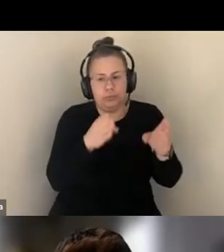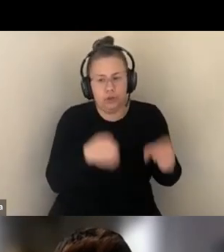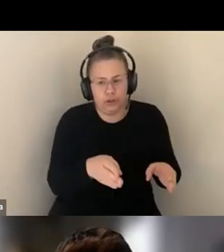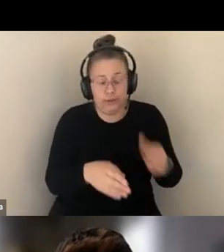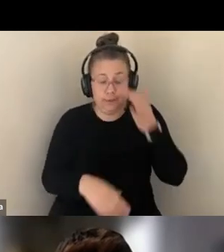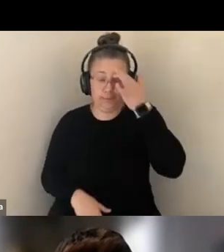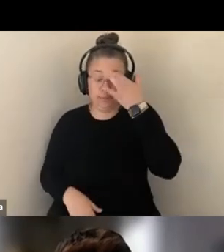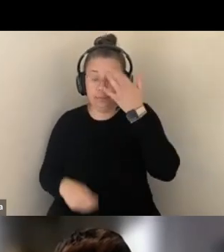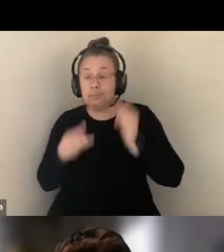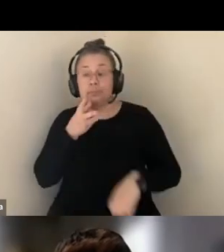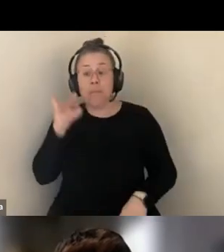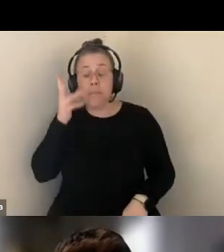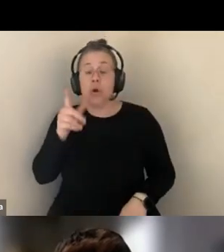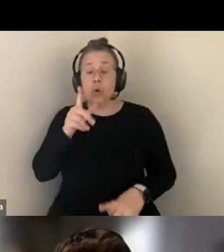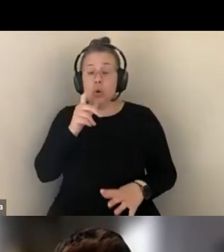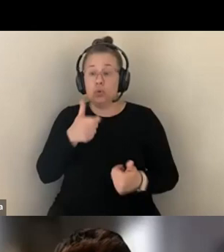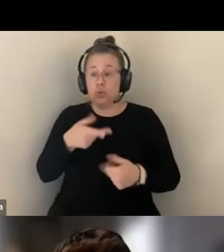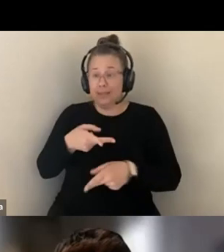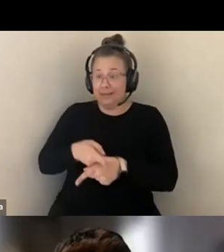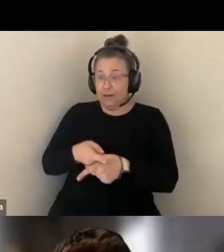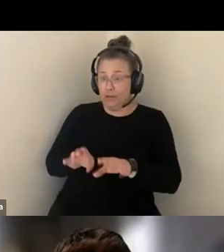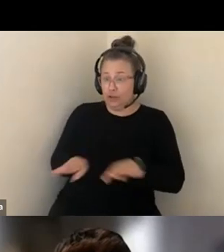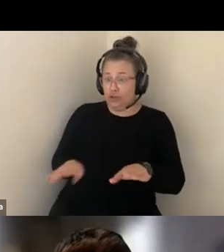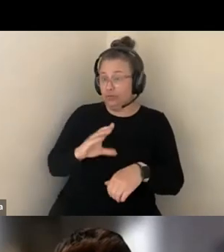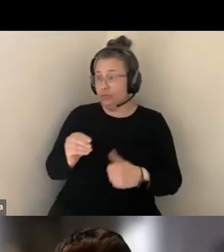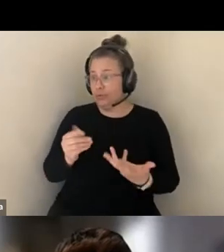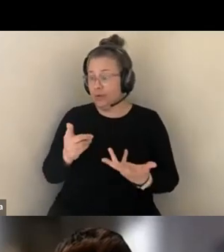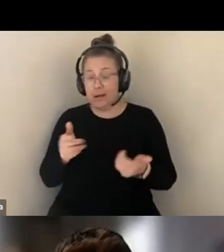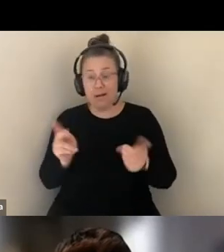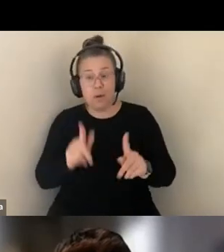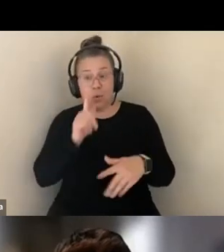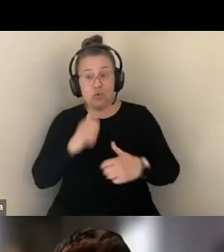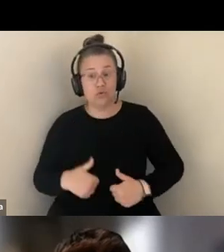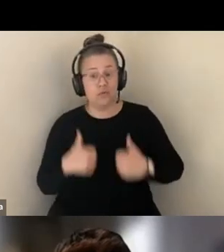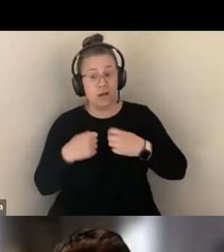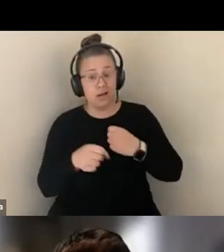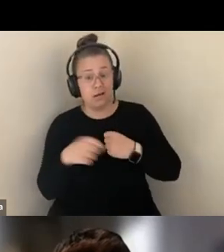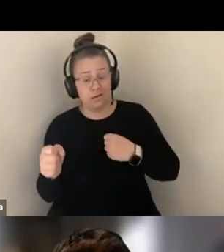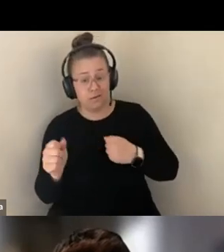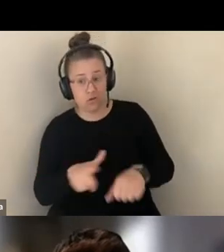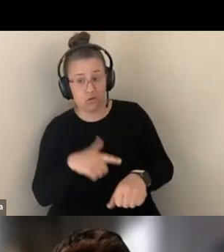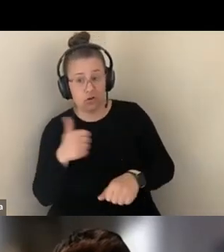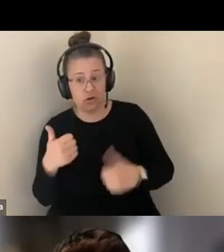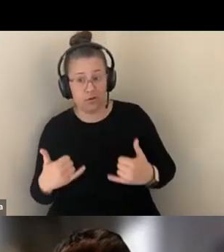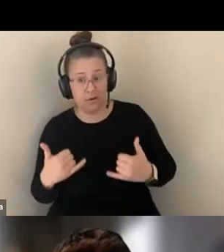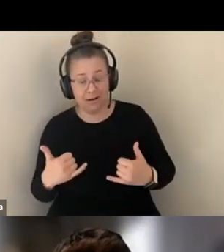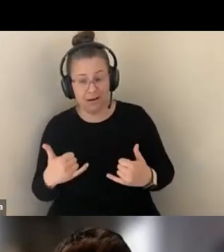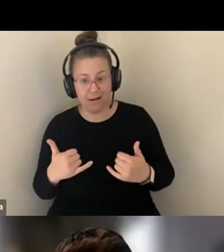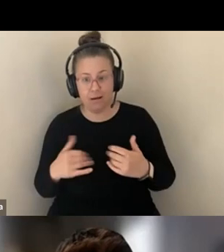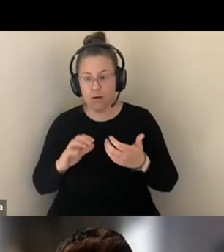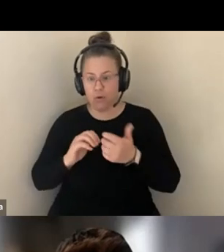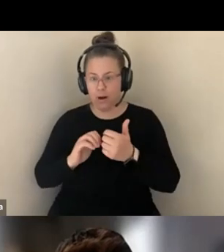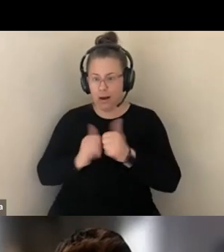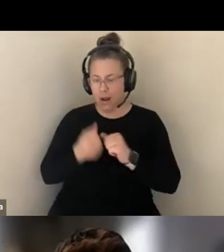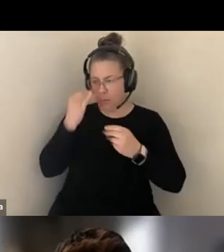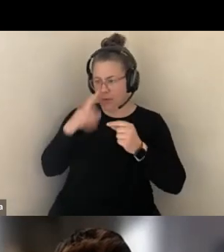CARE OF CHILDREN AND ALSO INDIVIDUALS WHO MAY BE SURVIVING LONGER AND HAVE A SENSE OF THE BEST WAYS TO DESCRIBE